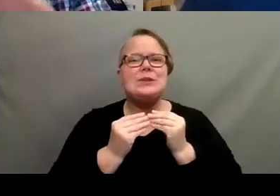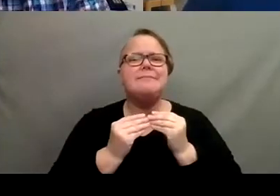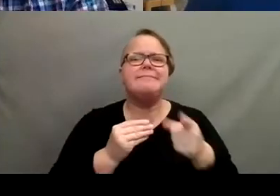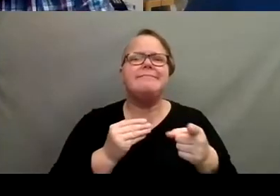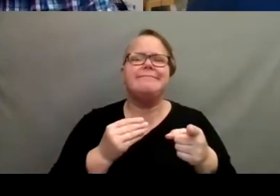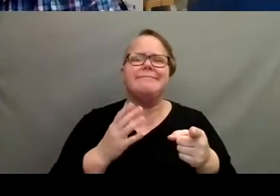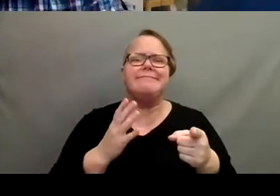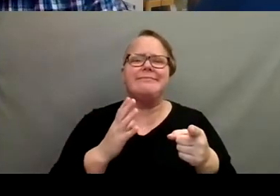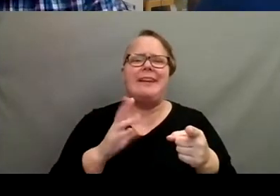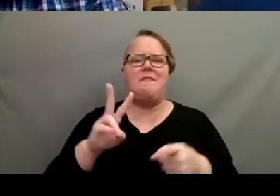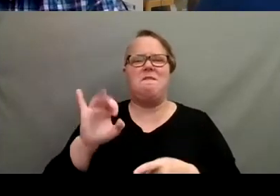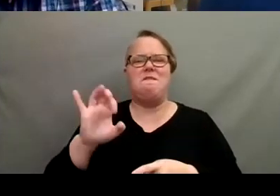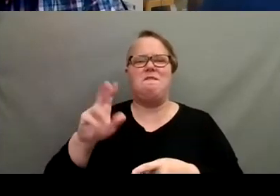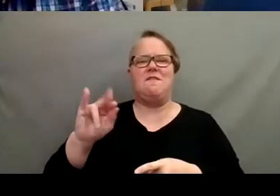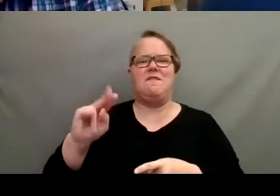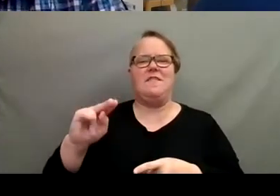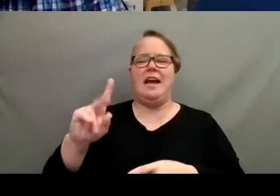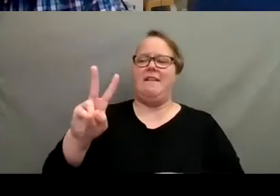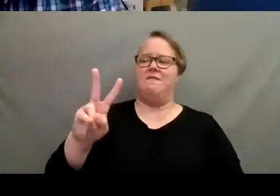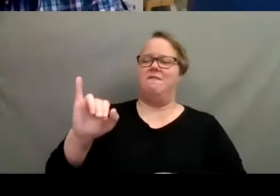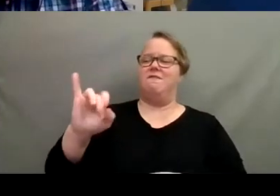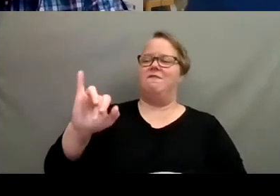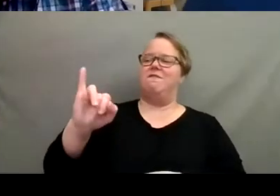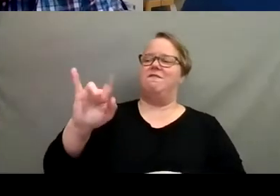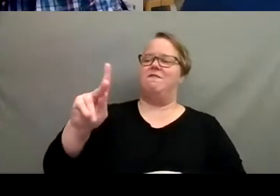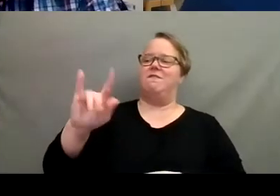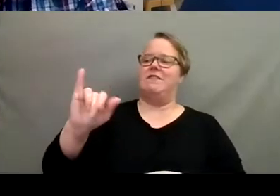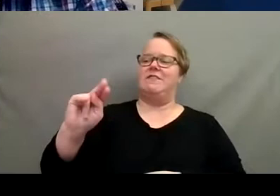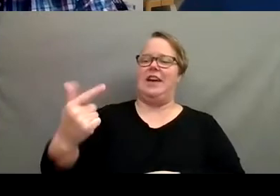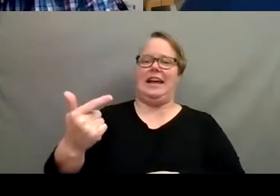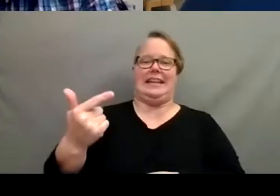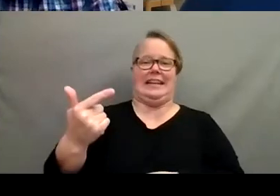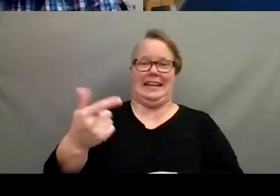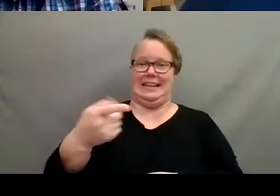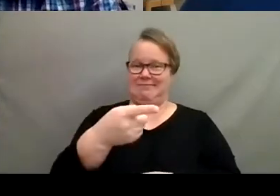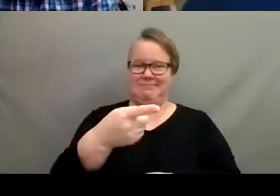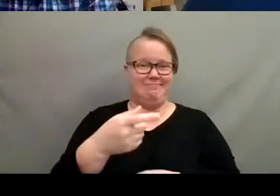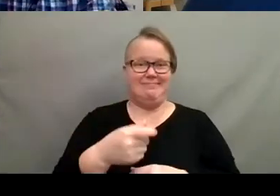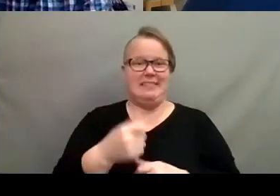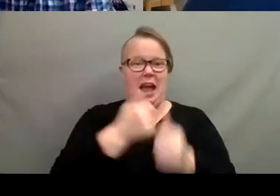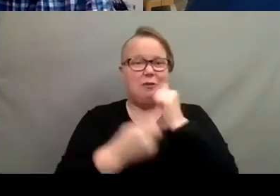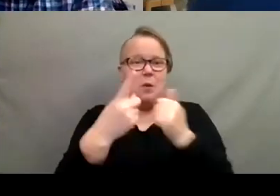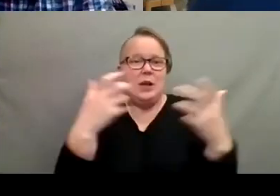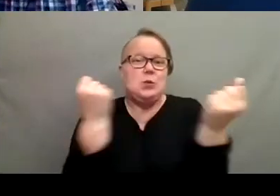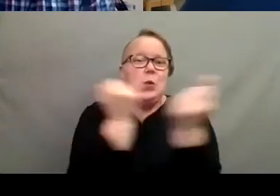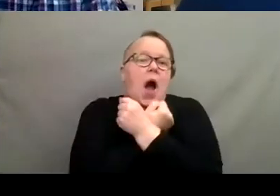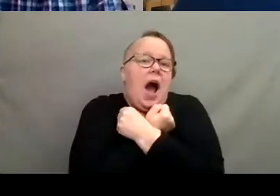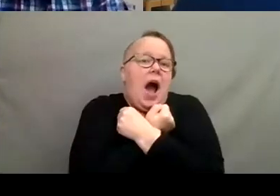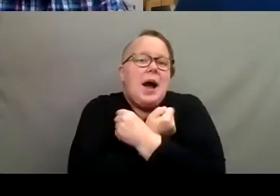and through. He's got warmth. Yeah. Yeah. Yeah. Everyone just wants to hug him. He's so warm.